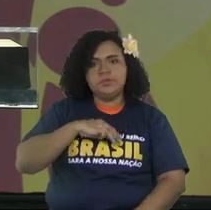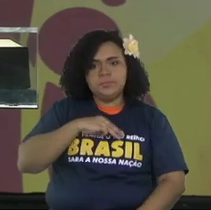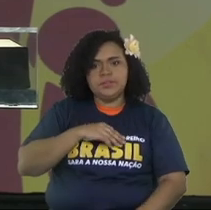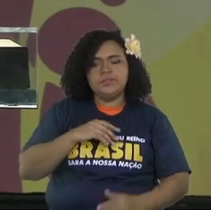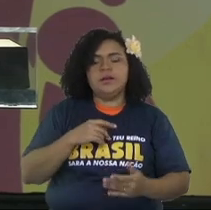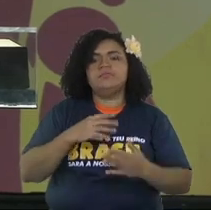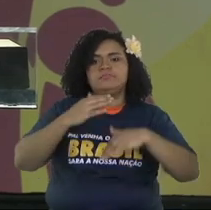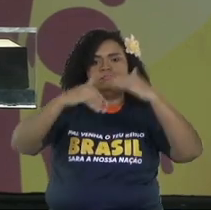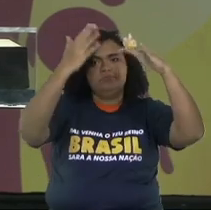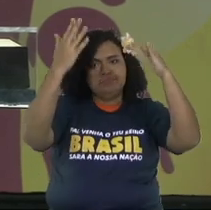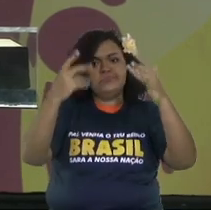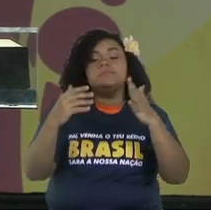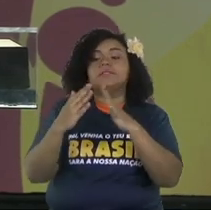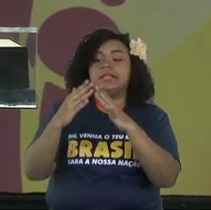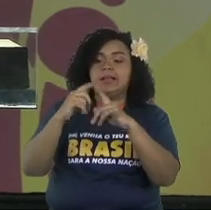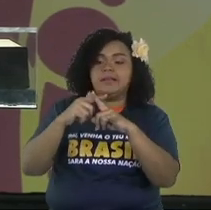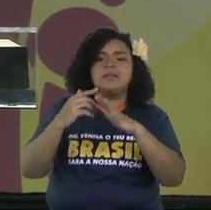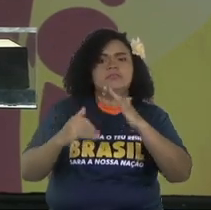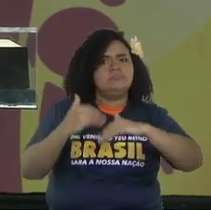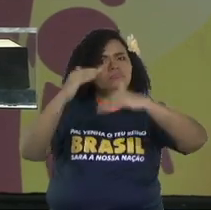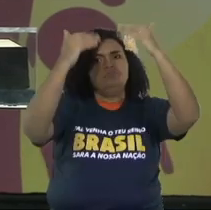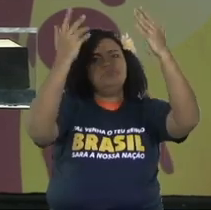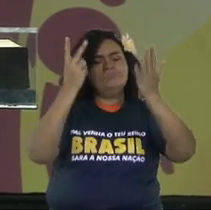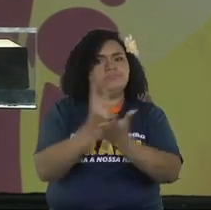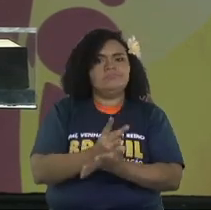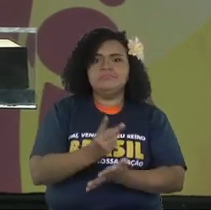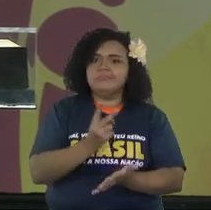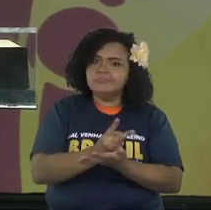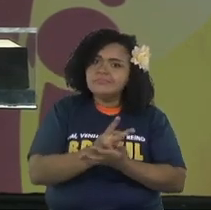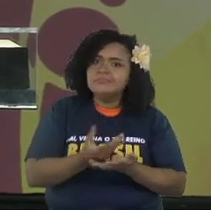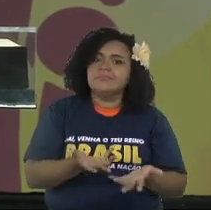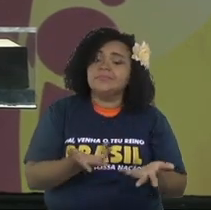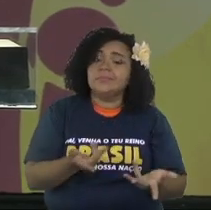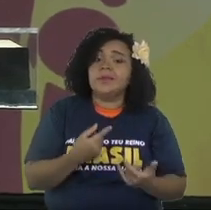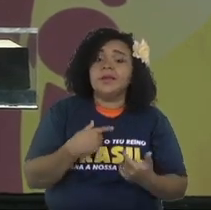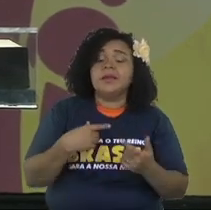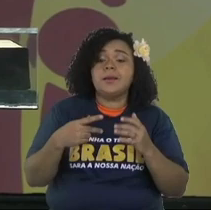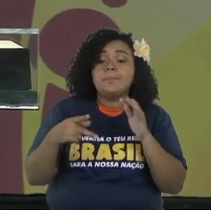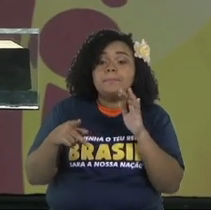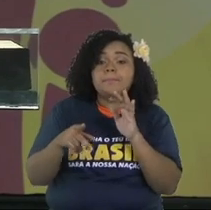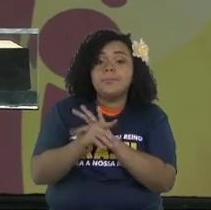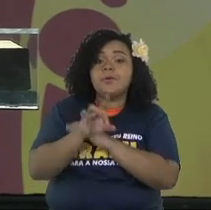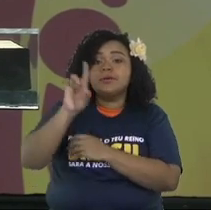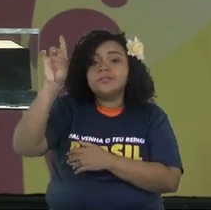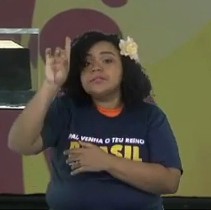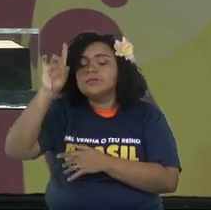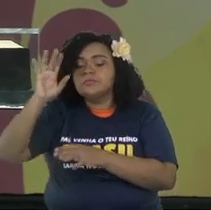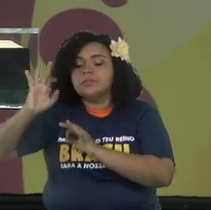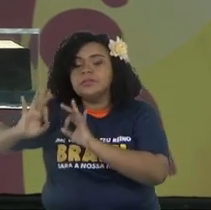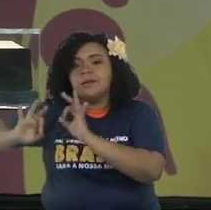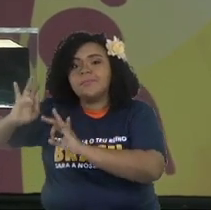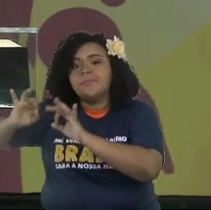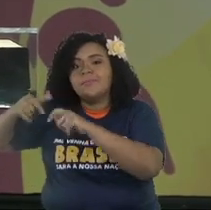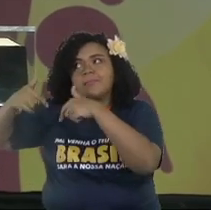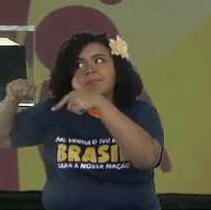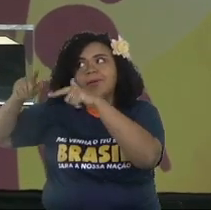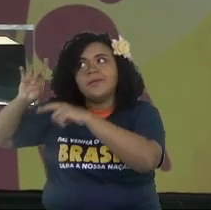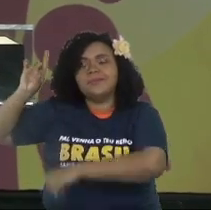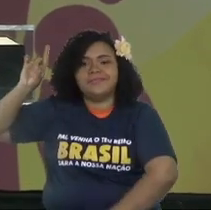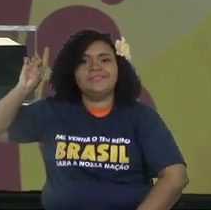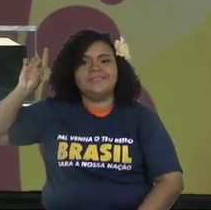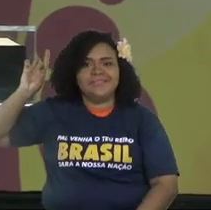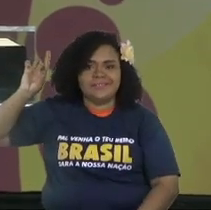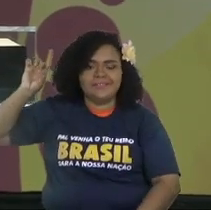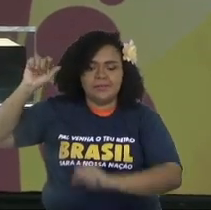ministry in your church God shall prosper you this is part of what God